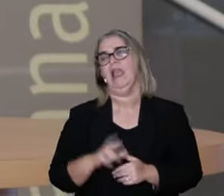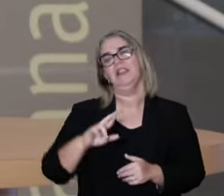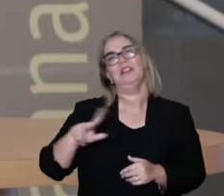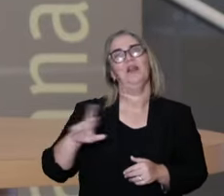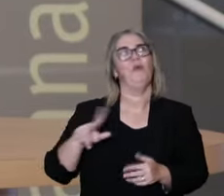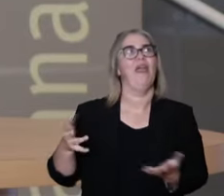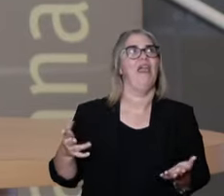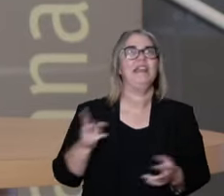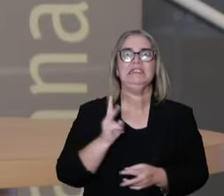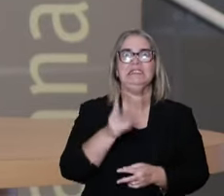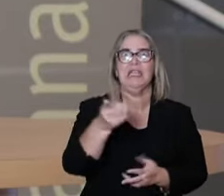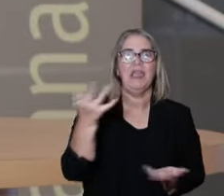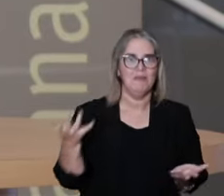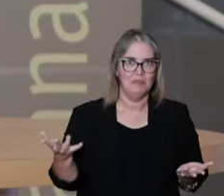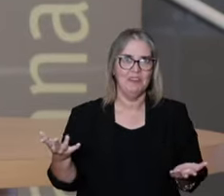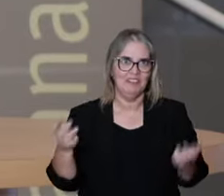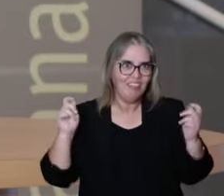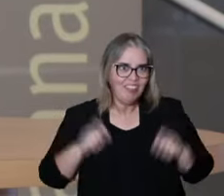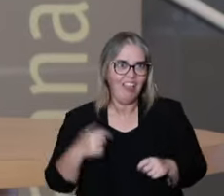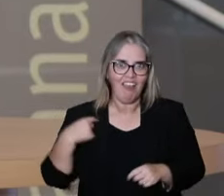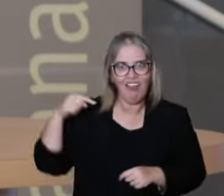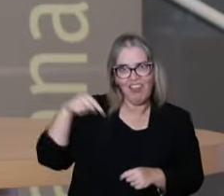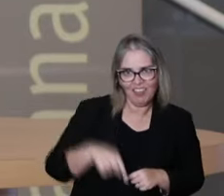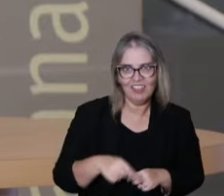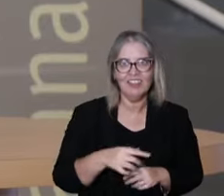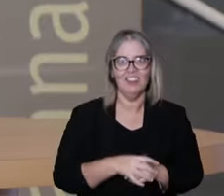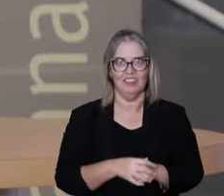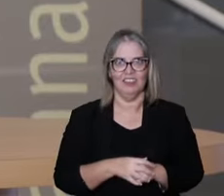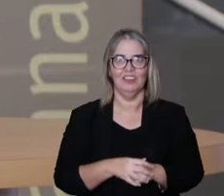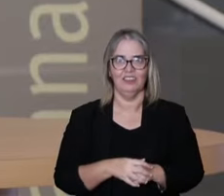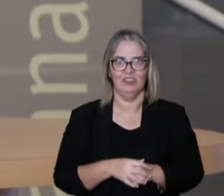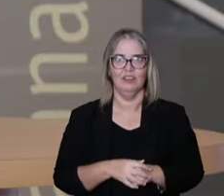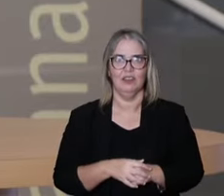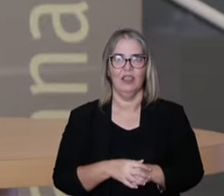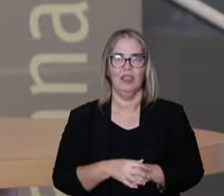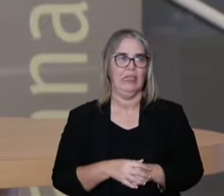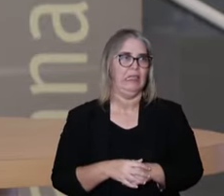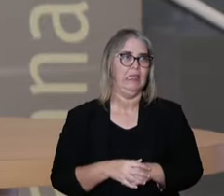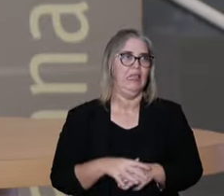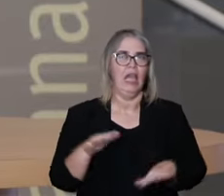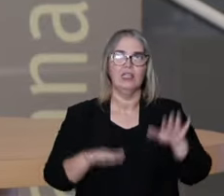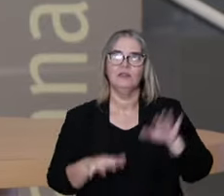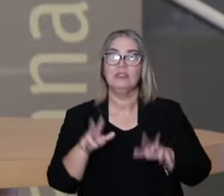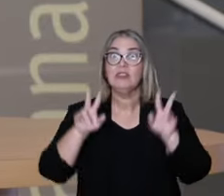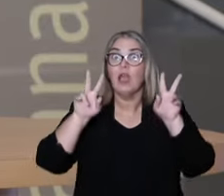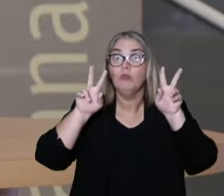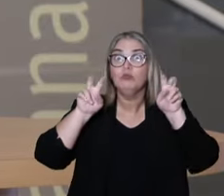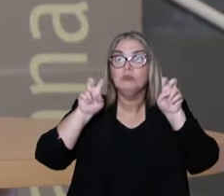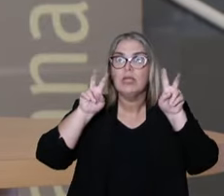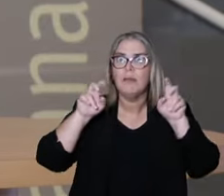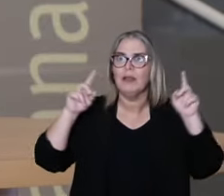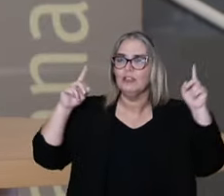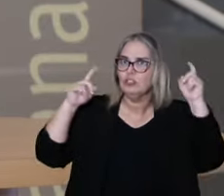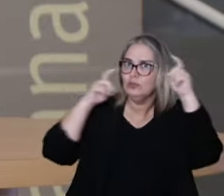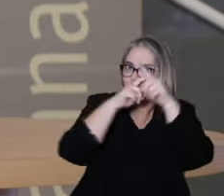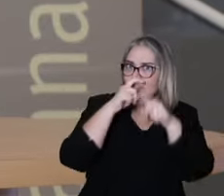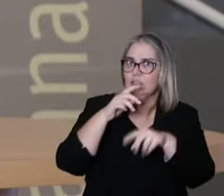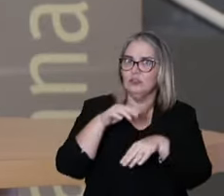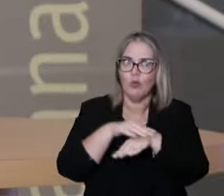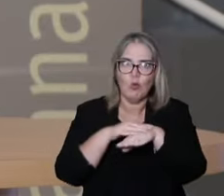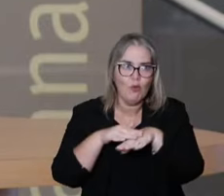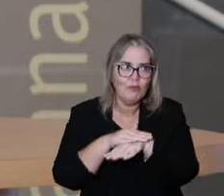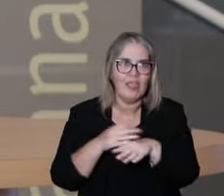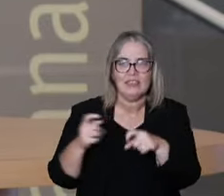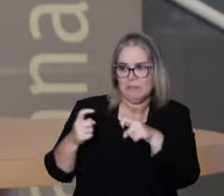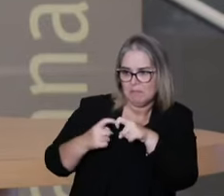approaching this topic that is not often so available for us to talk